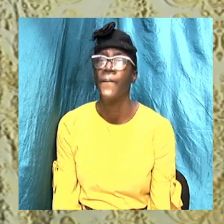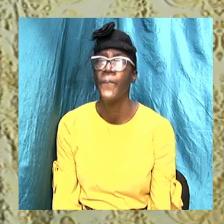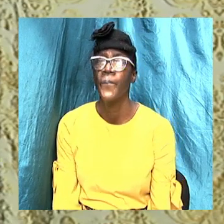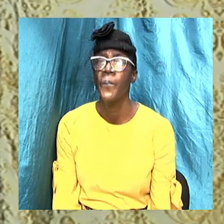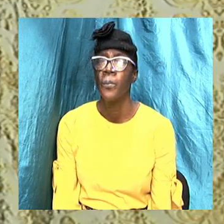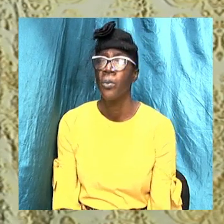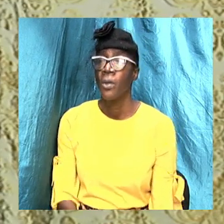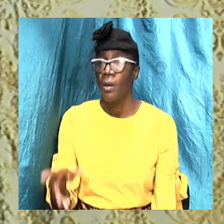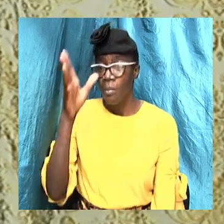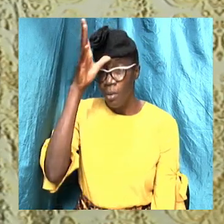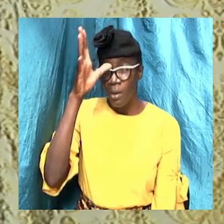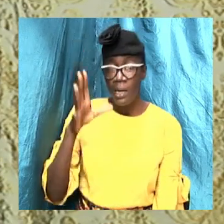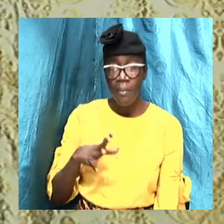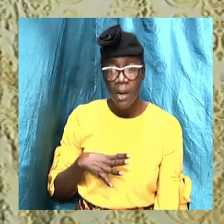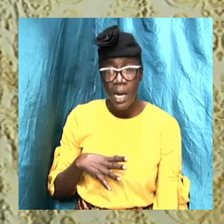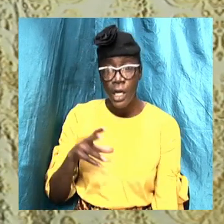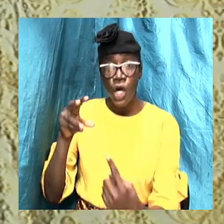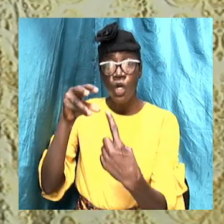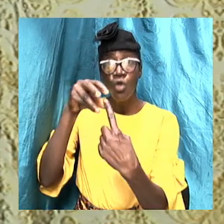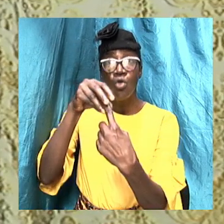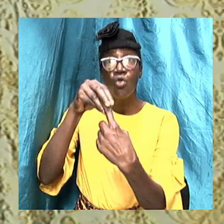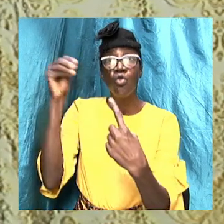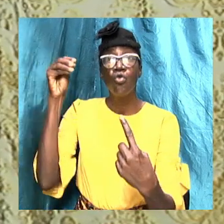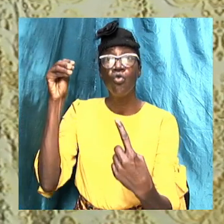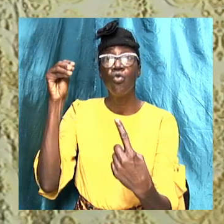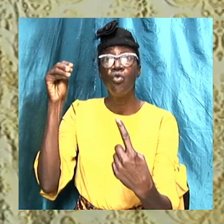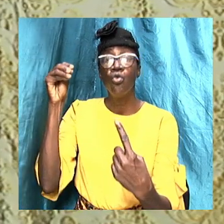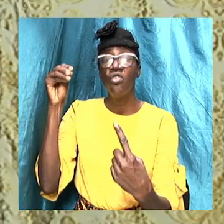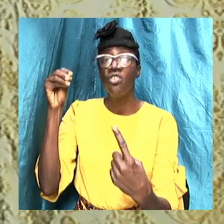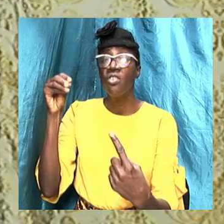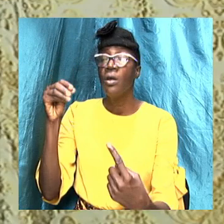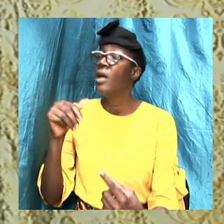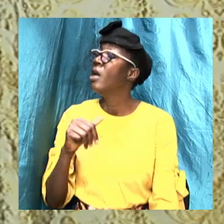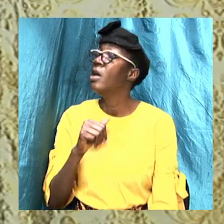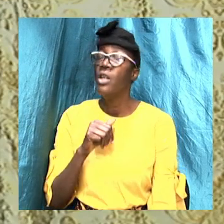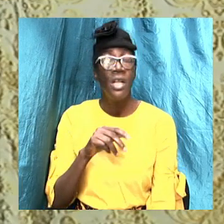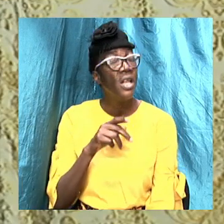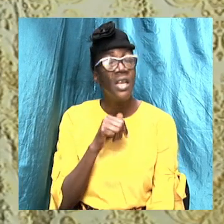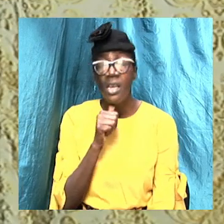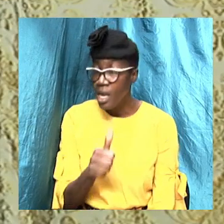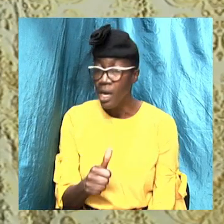But the man just made a decision, will not accept God.